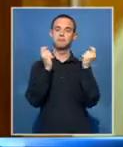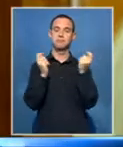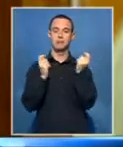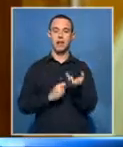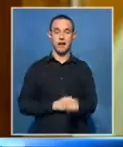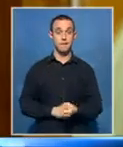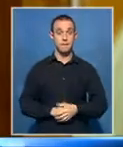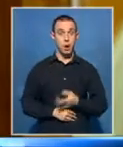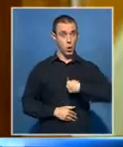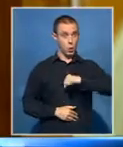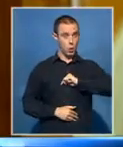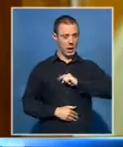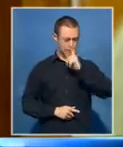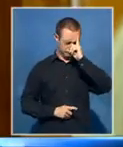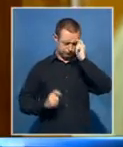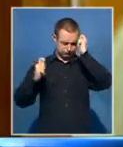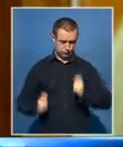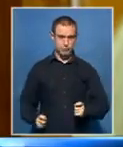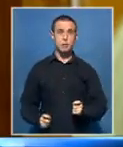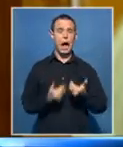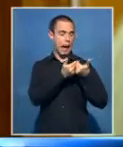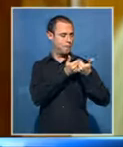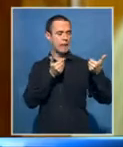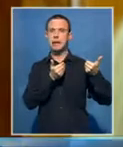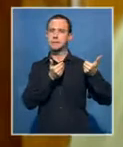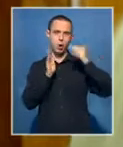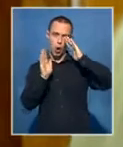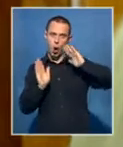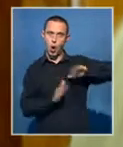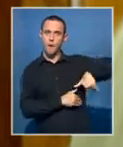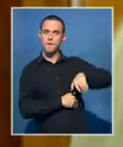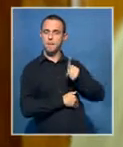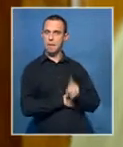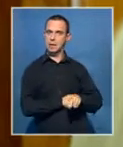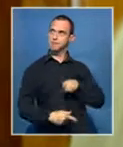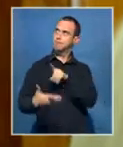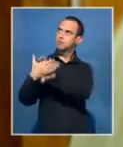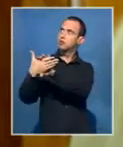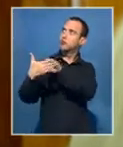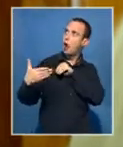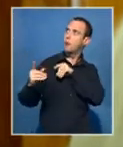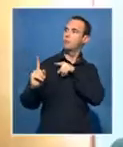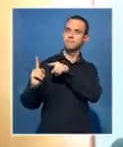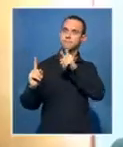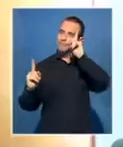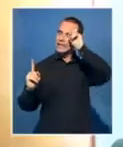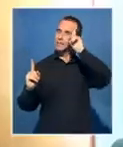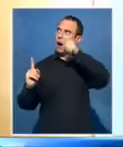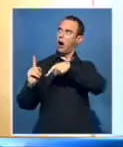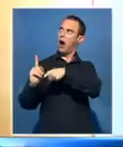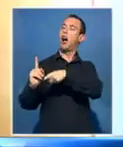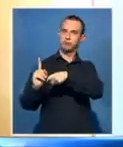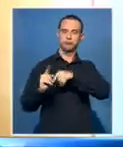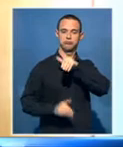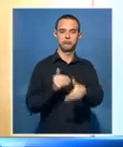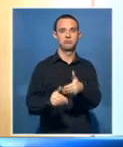apartheid legacy behind. Stand in the footprints of Madiba Nelson Mandela to take this area forward. We need to